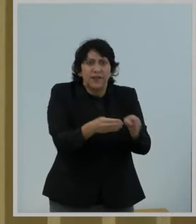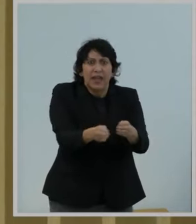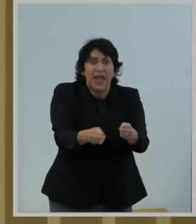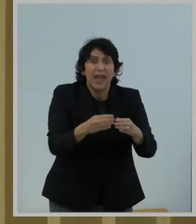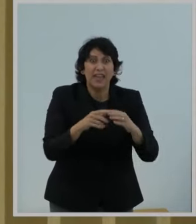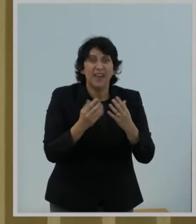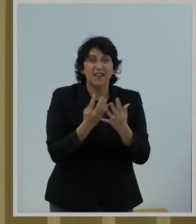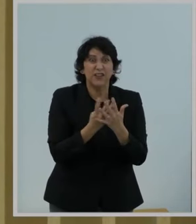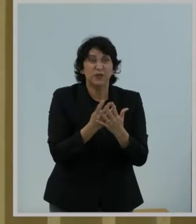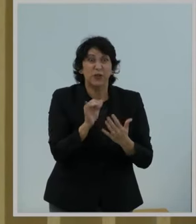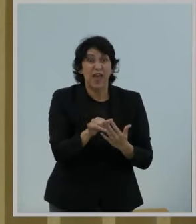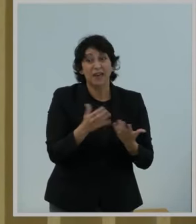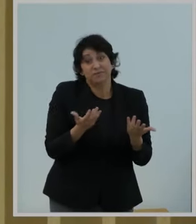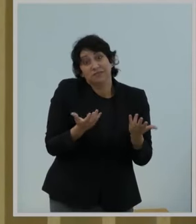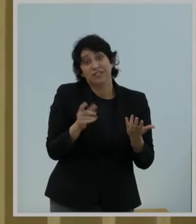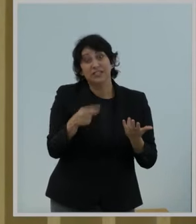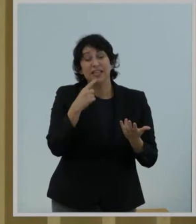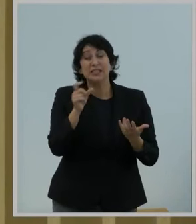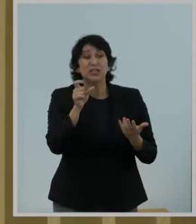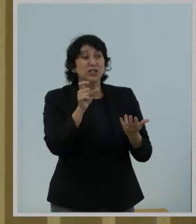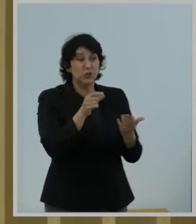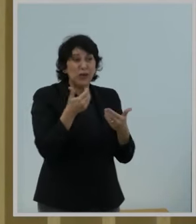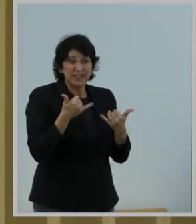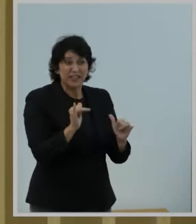Provided that they simply disclose those practices.